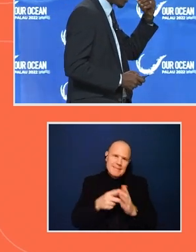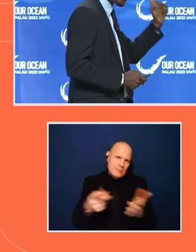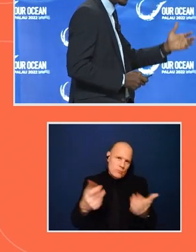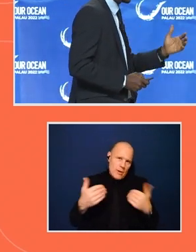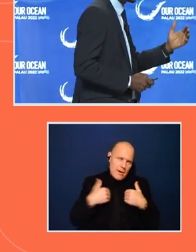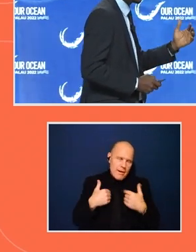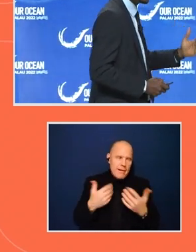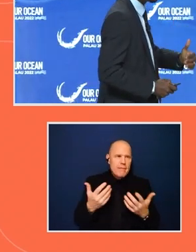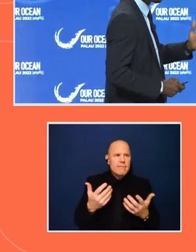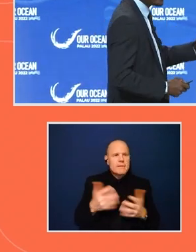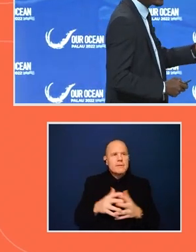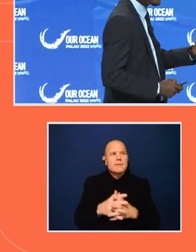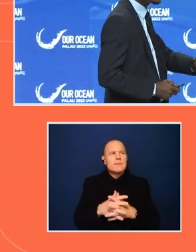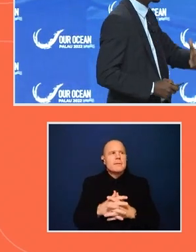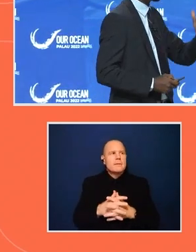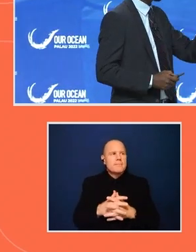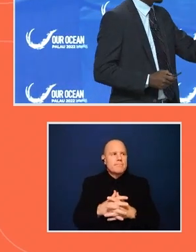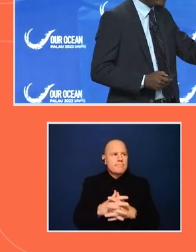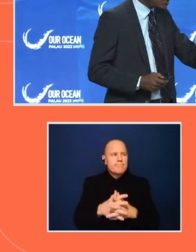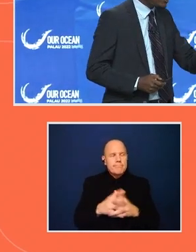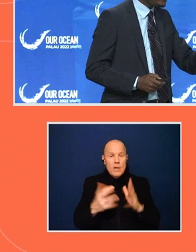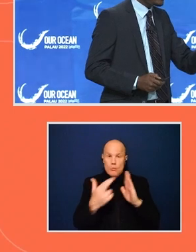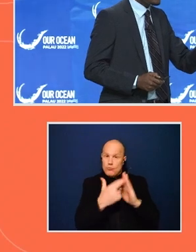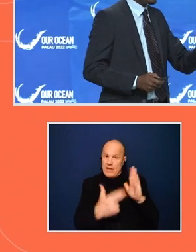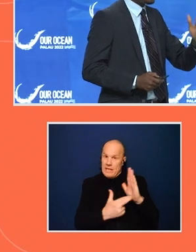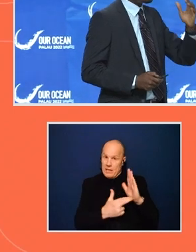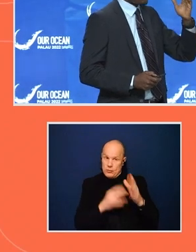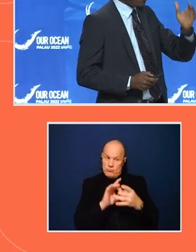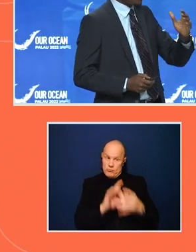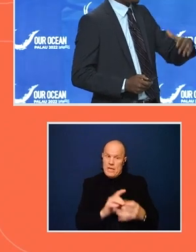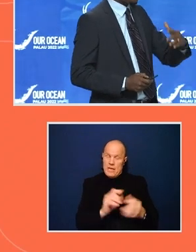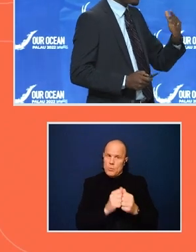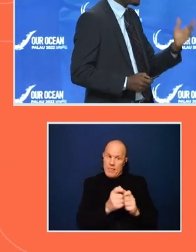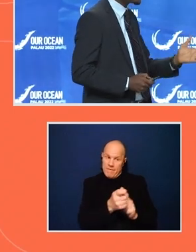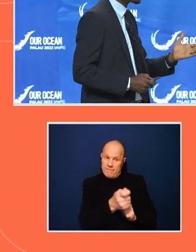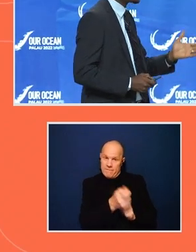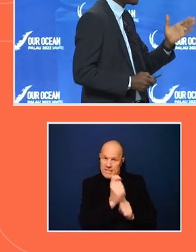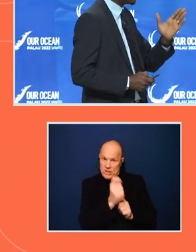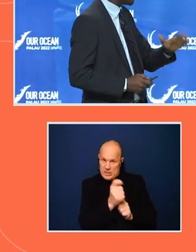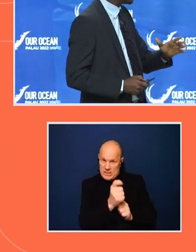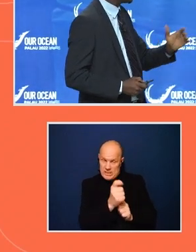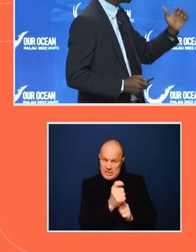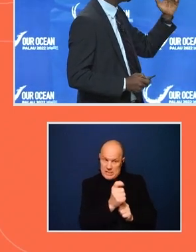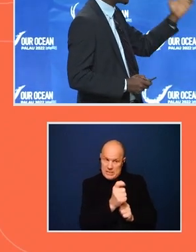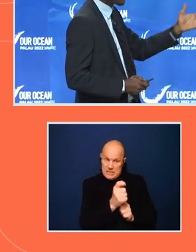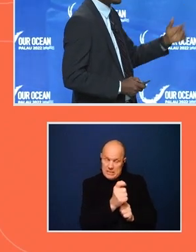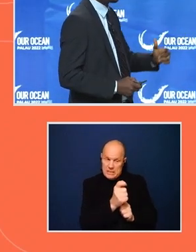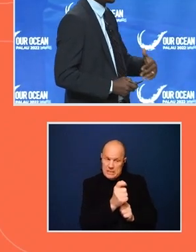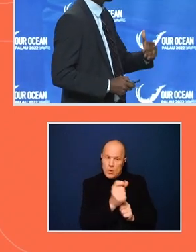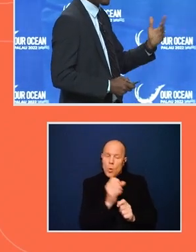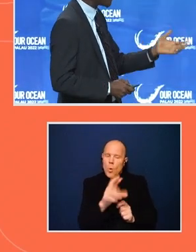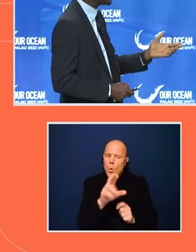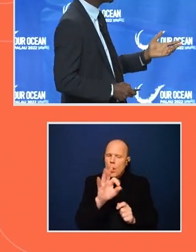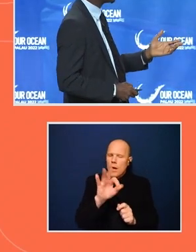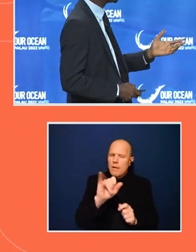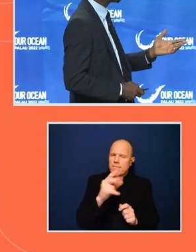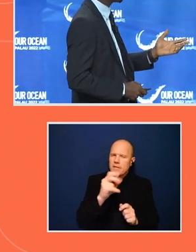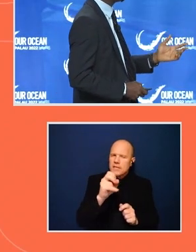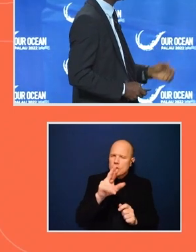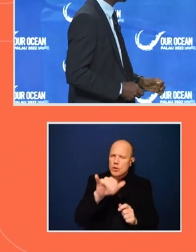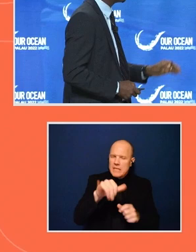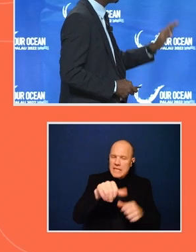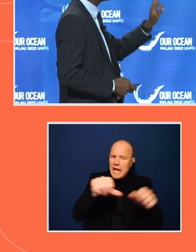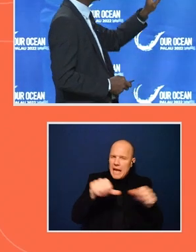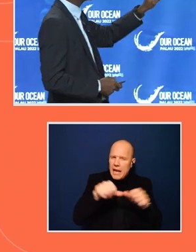regulation that is related to fishing or fishery that has been violated.